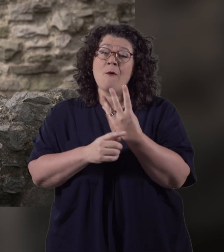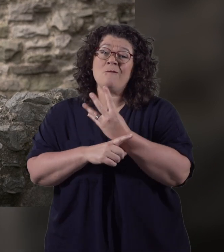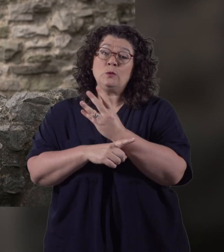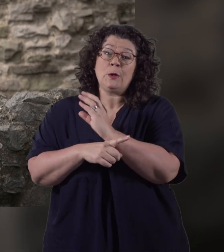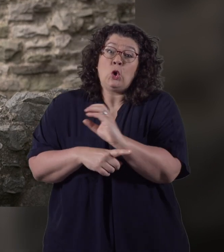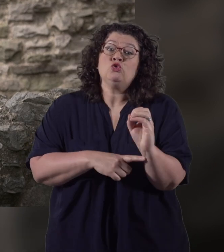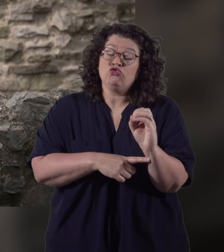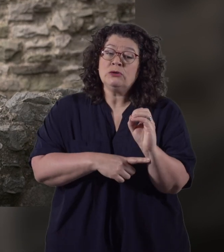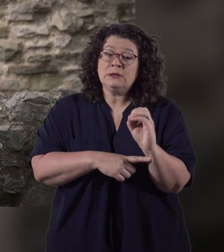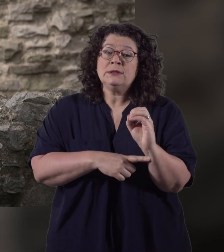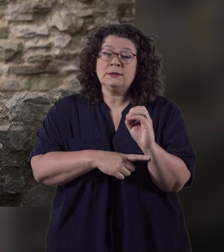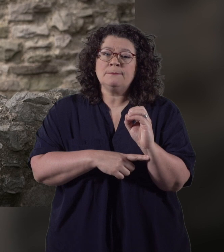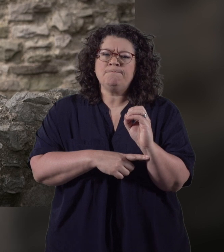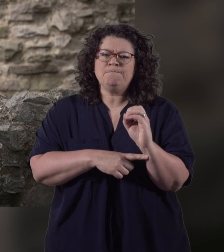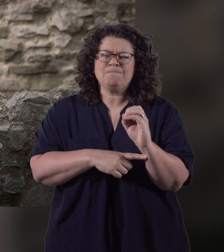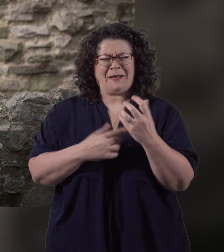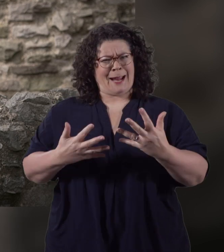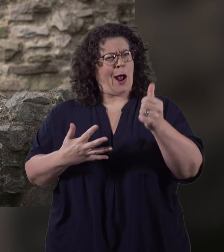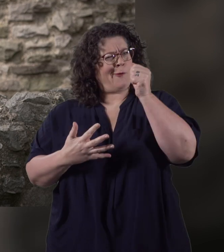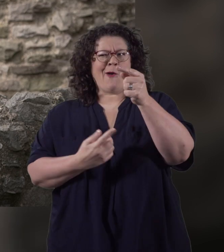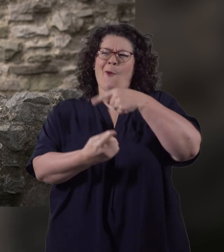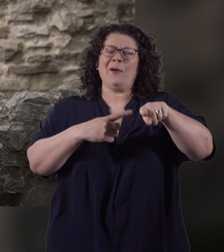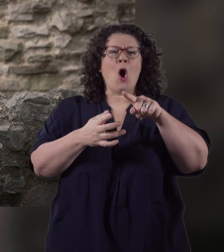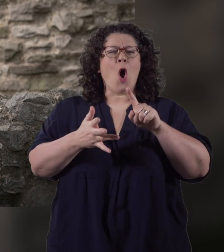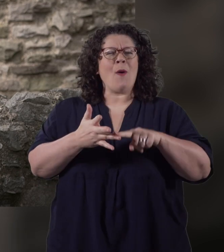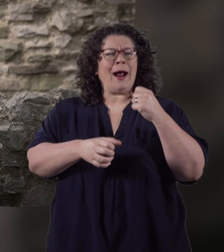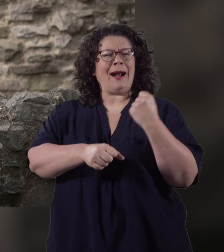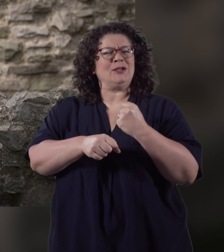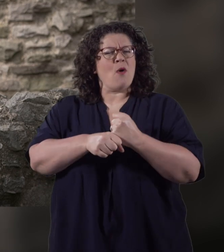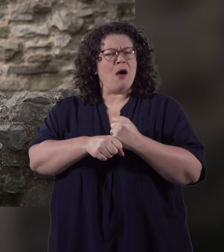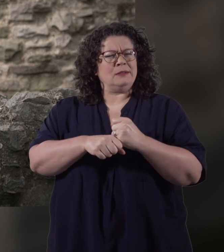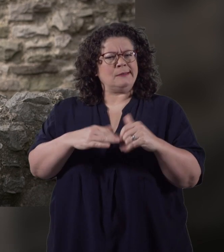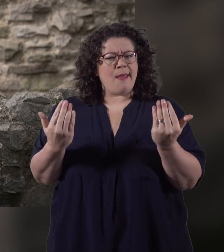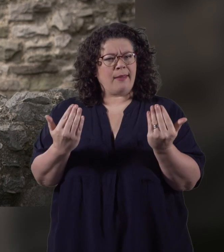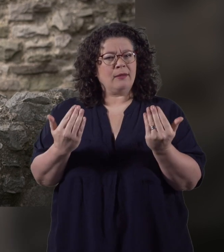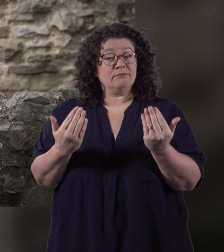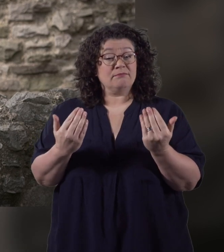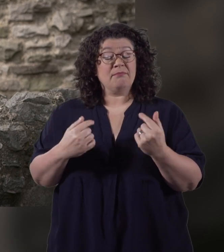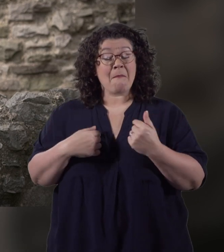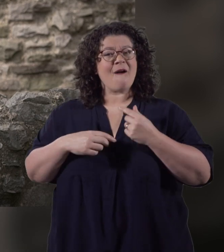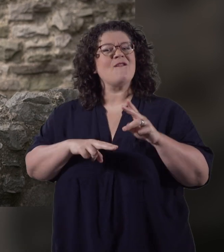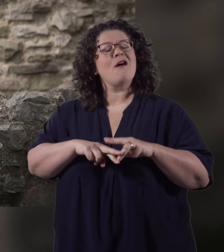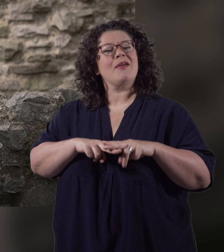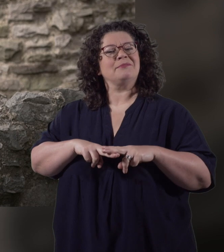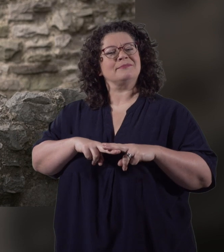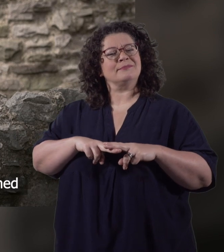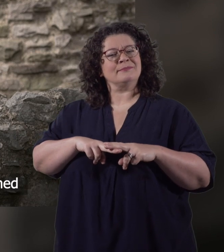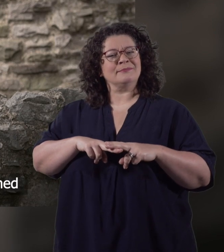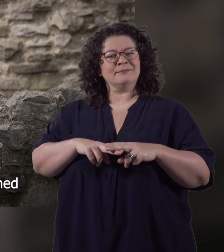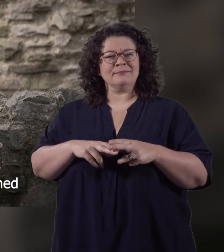1400, on what is now known as Owain Glyndwr day, my father,